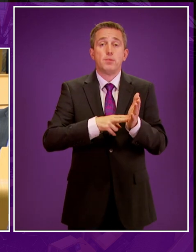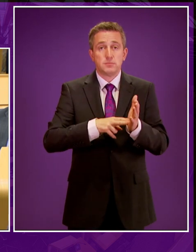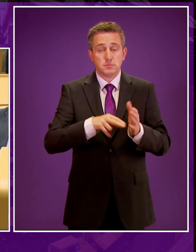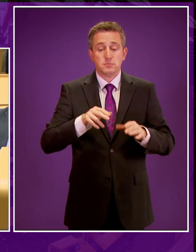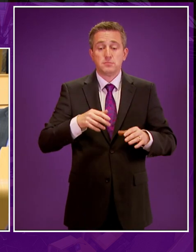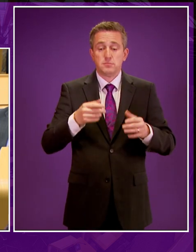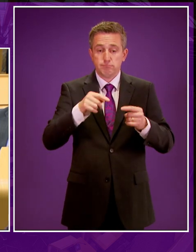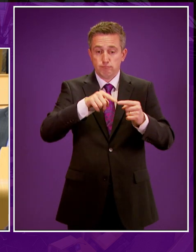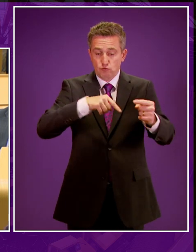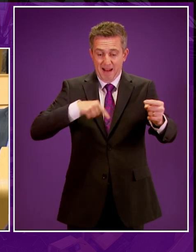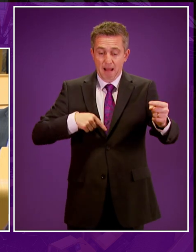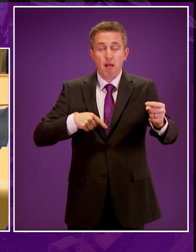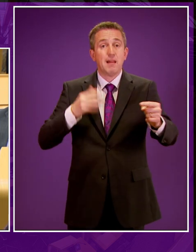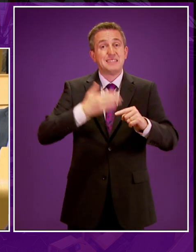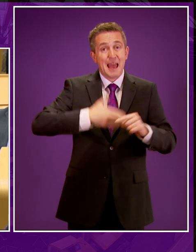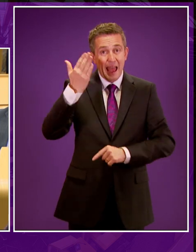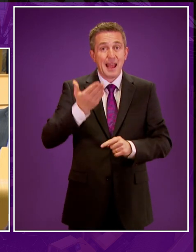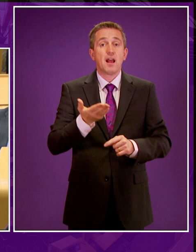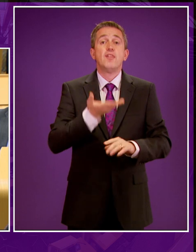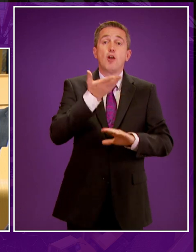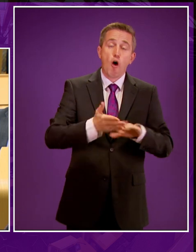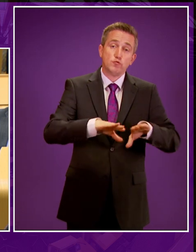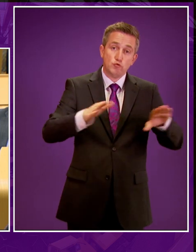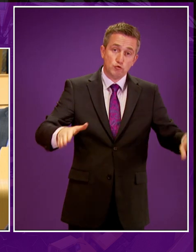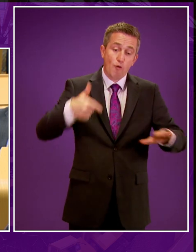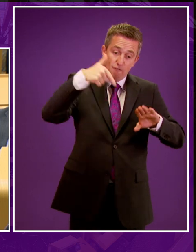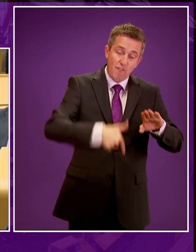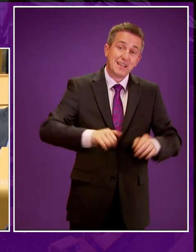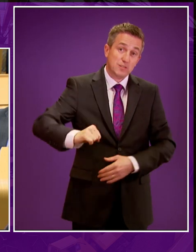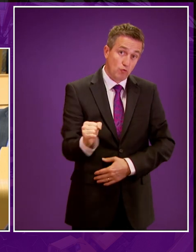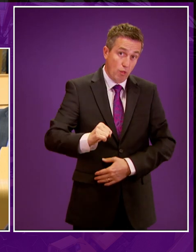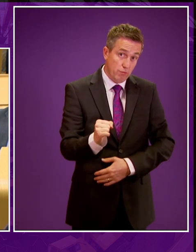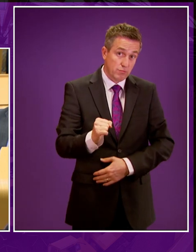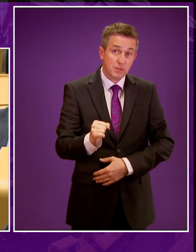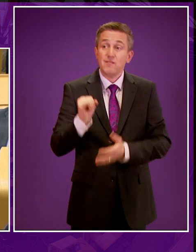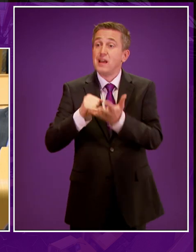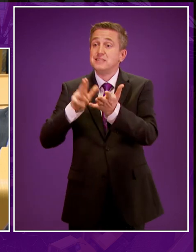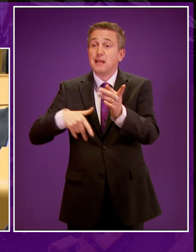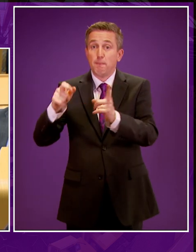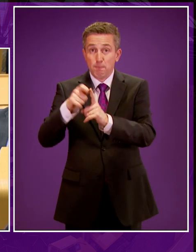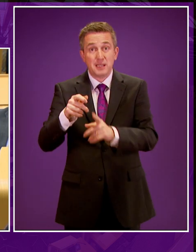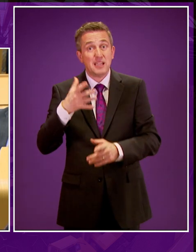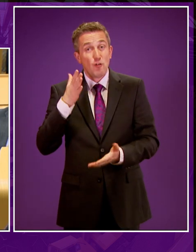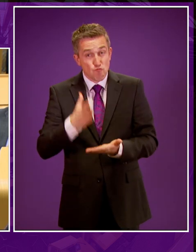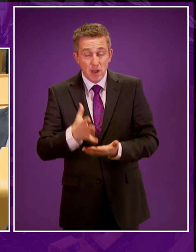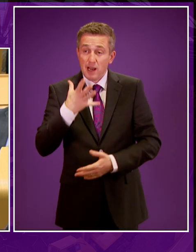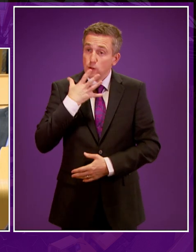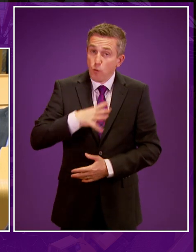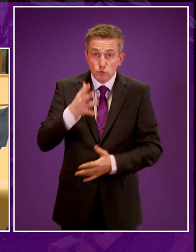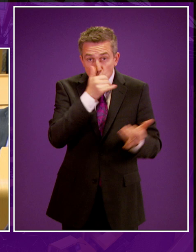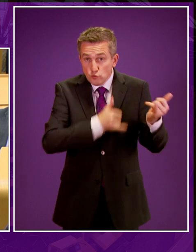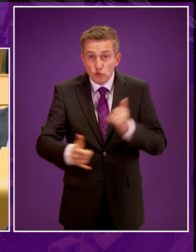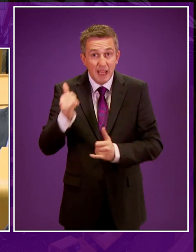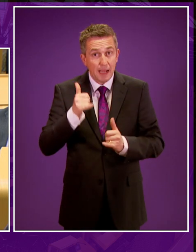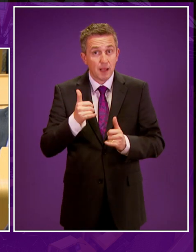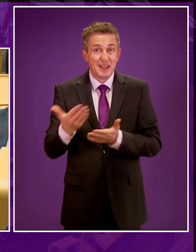far, far higher than onshore fracking in Scotland. If this government really wanted to test the safety of fracking in an evidence